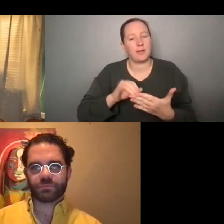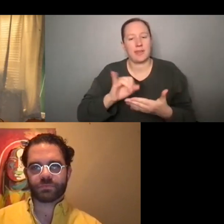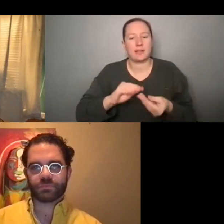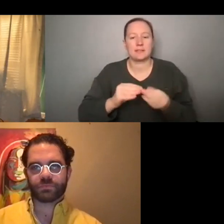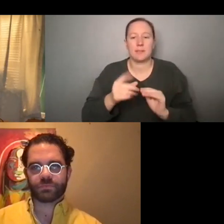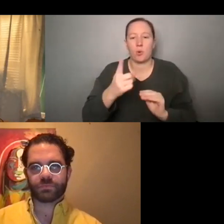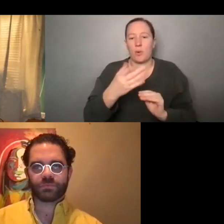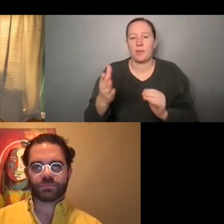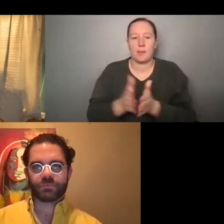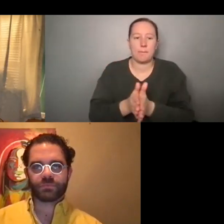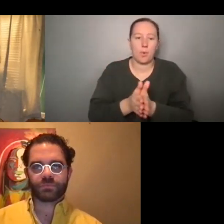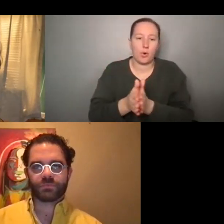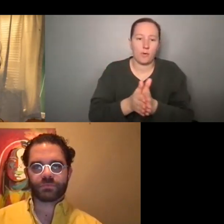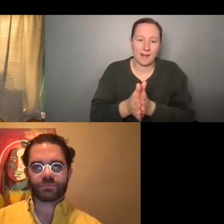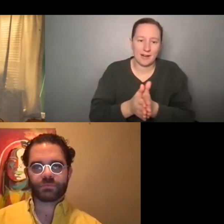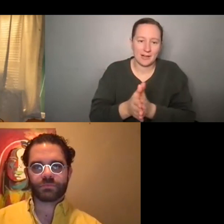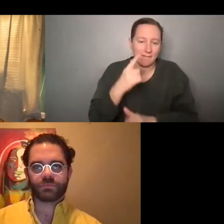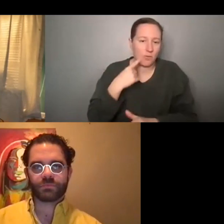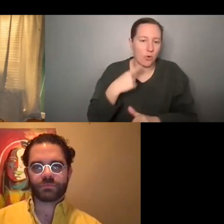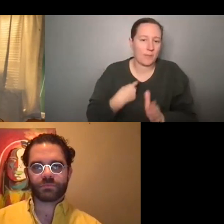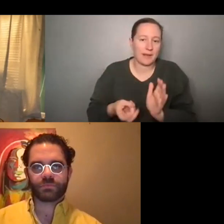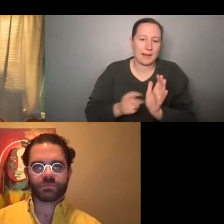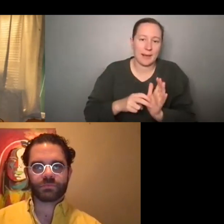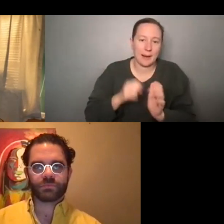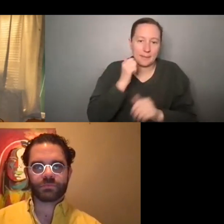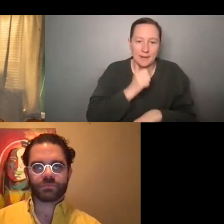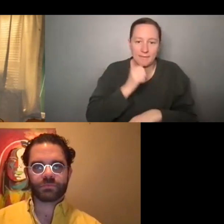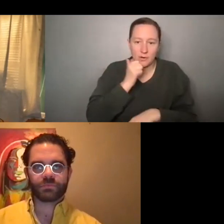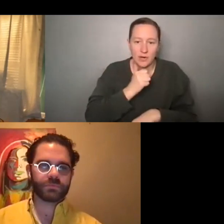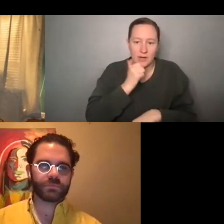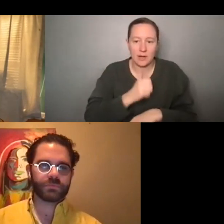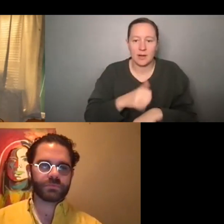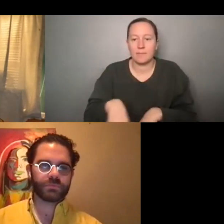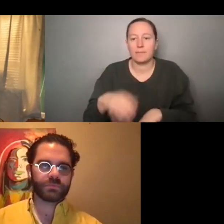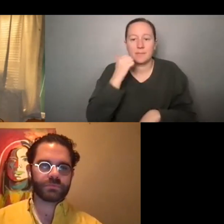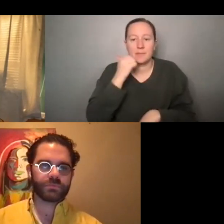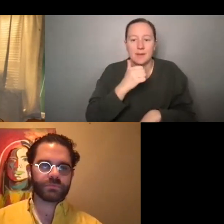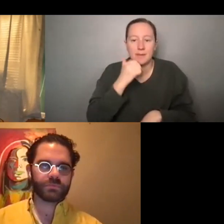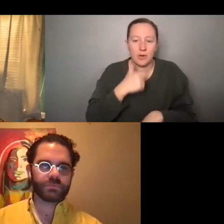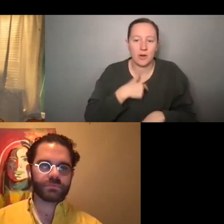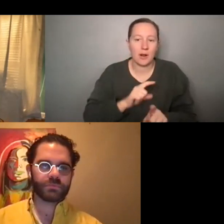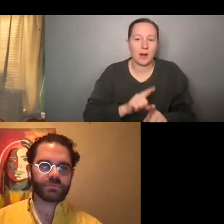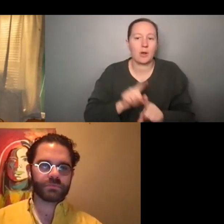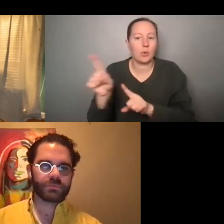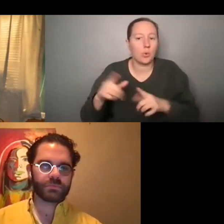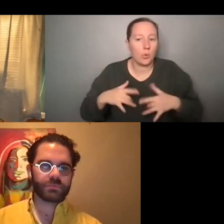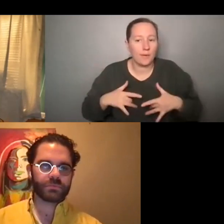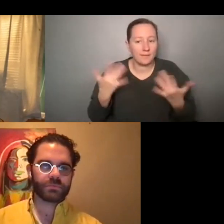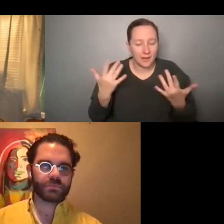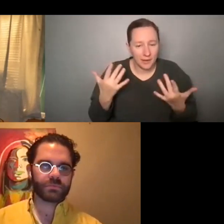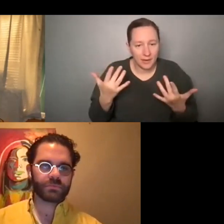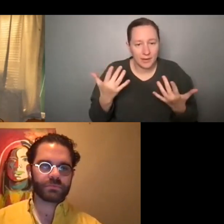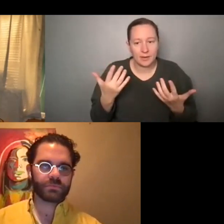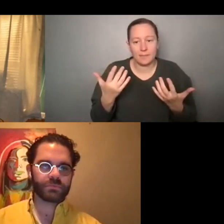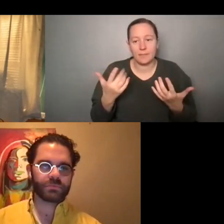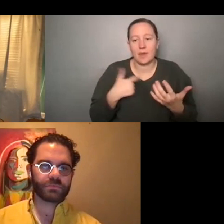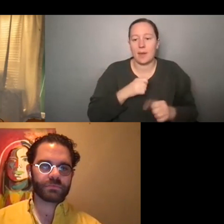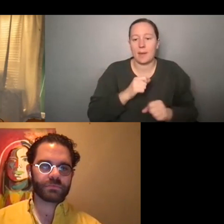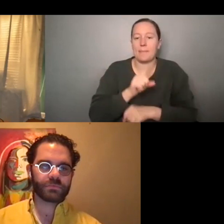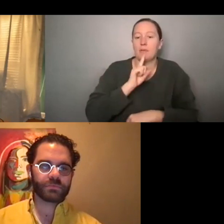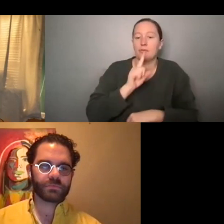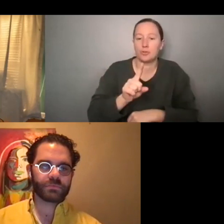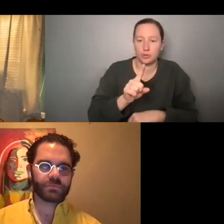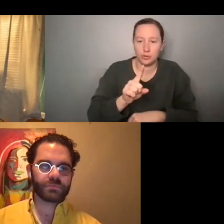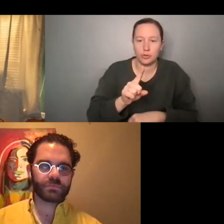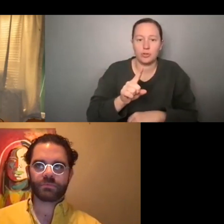to get out of bed every day. So every day when I would go to an event, I would make sure to